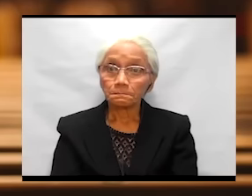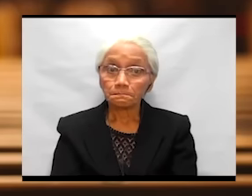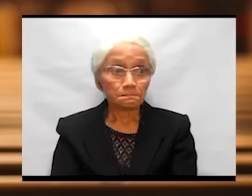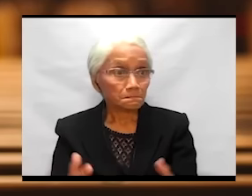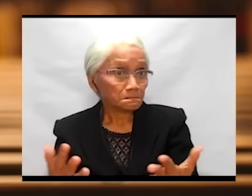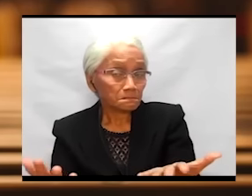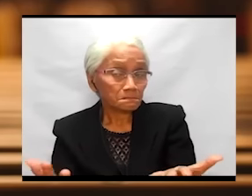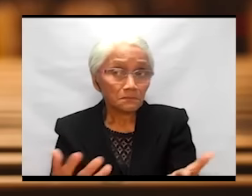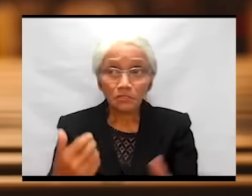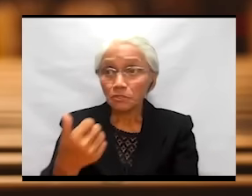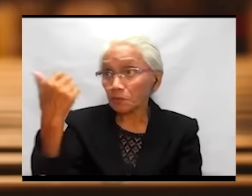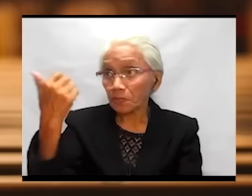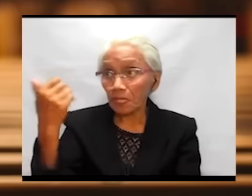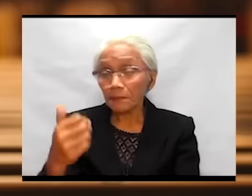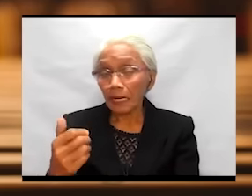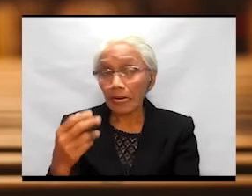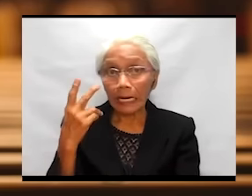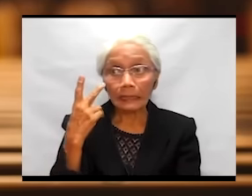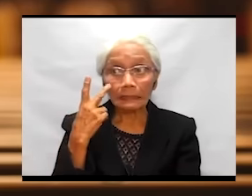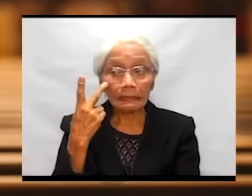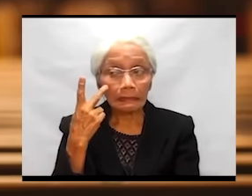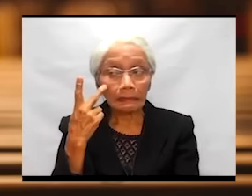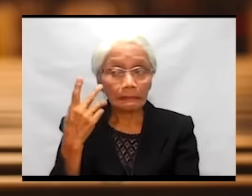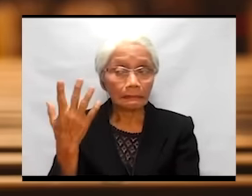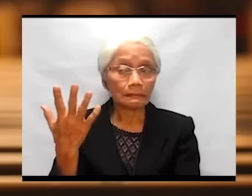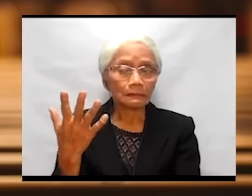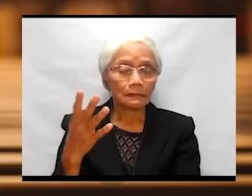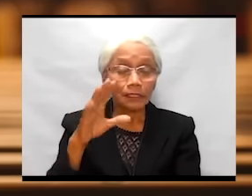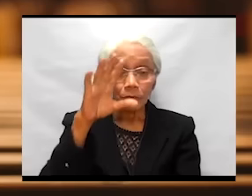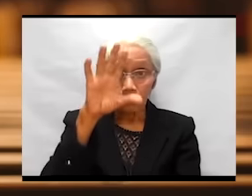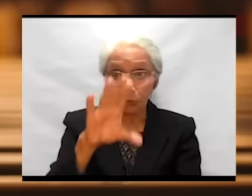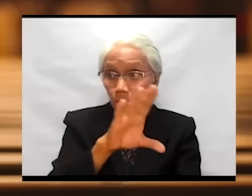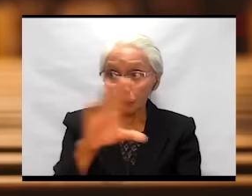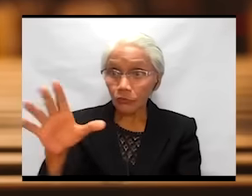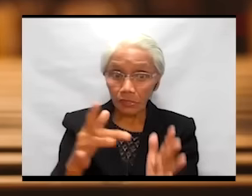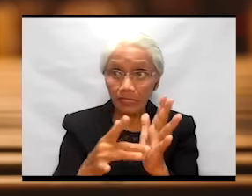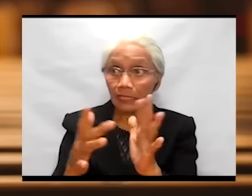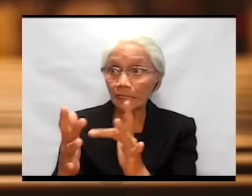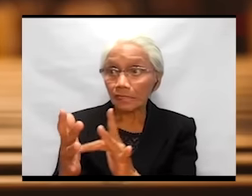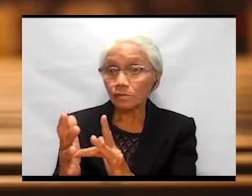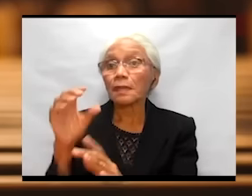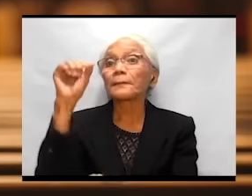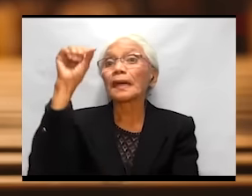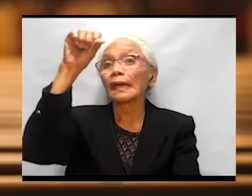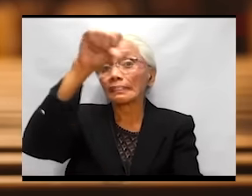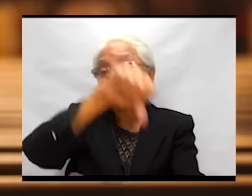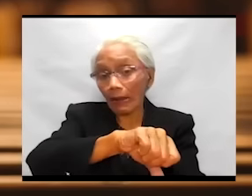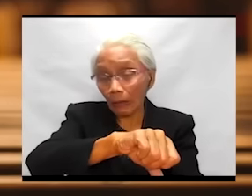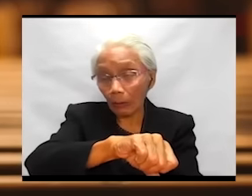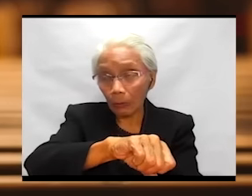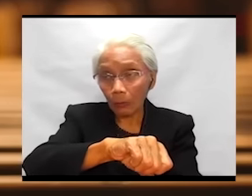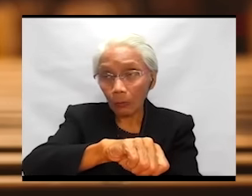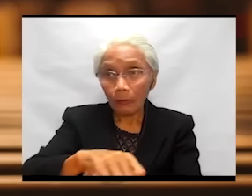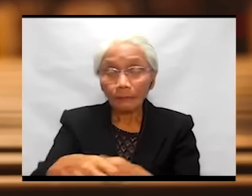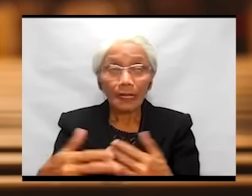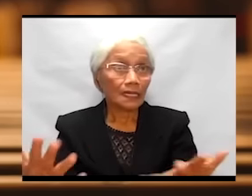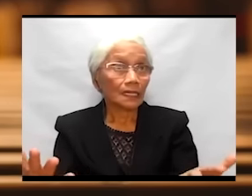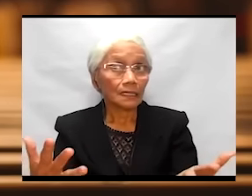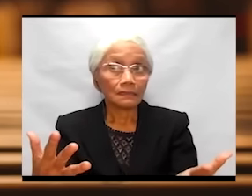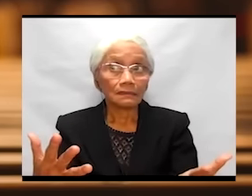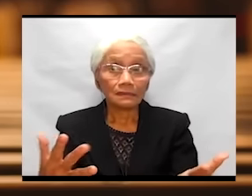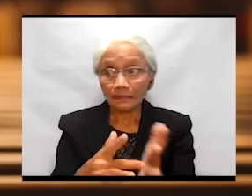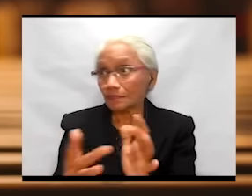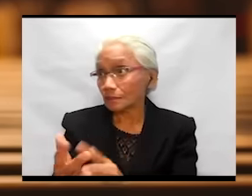sa tingin po ng iba, yung krus ni Jesus ay pagkatalo. Parang